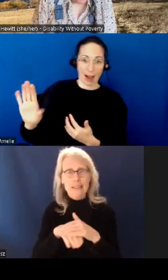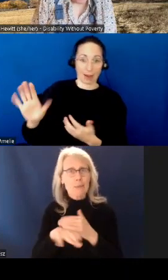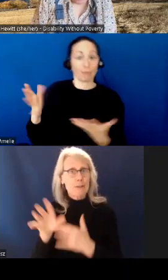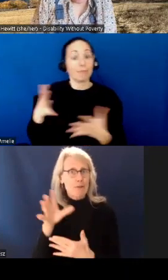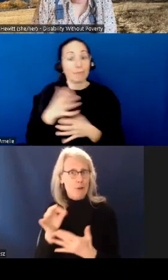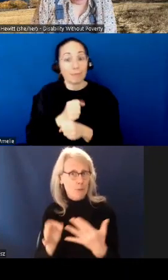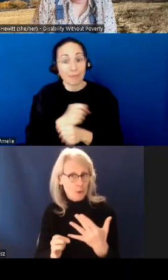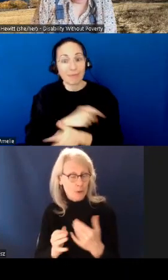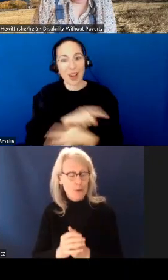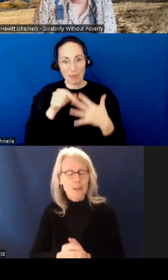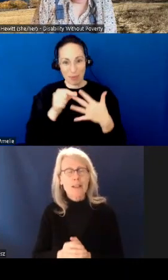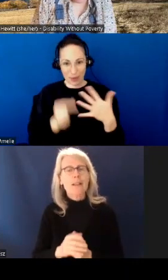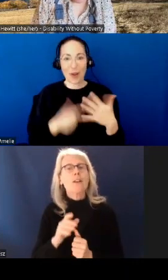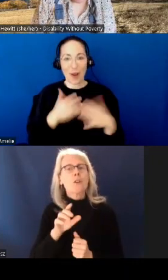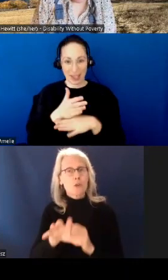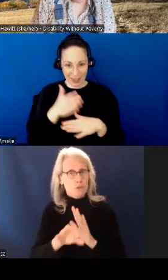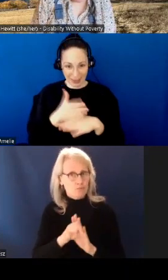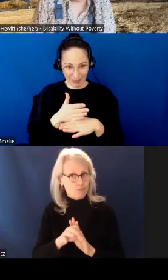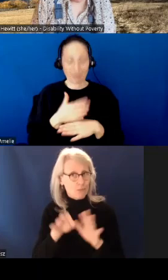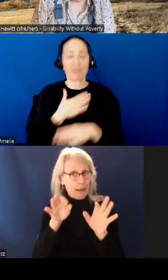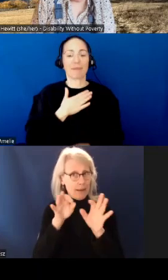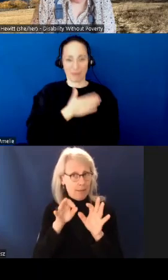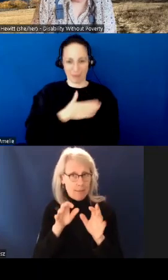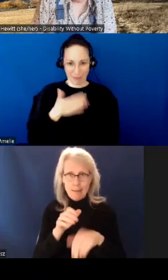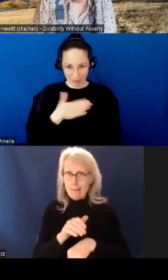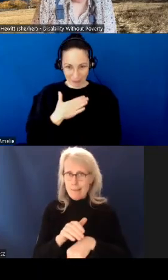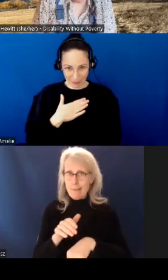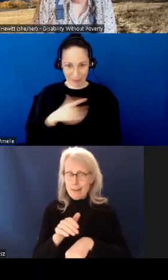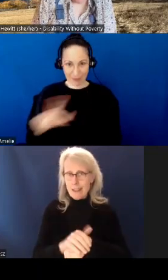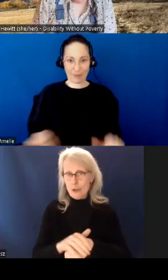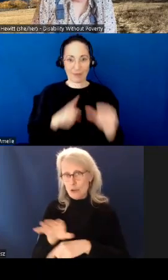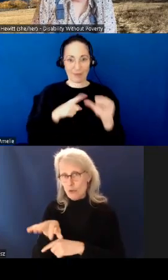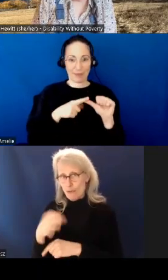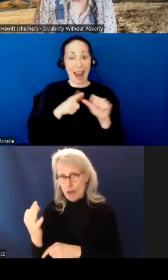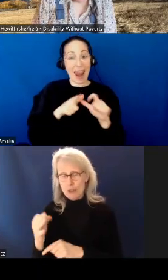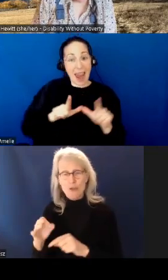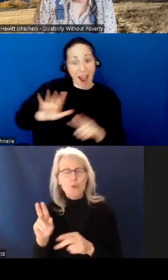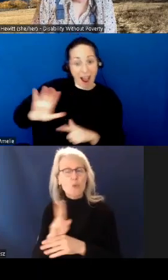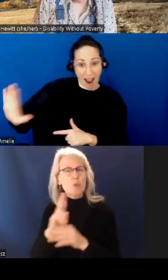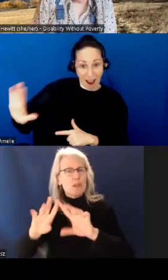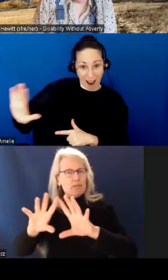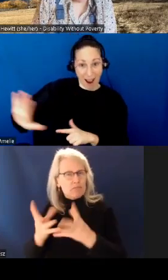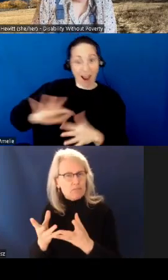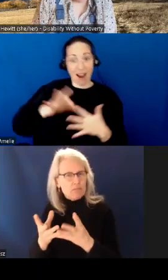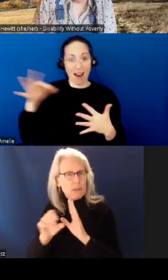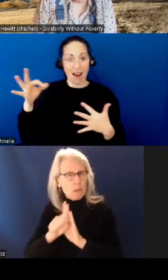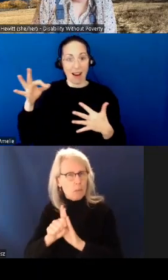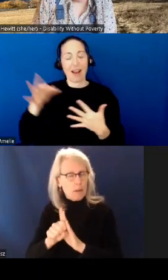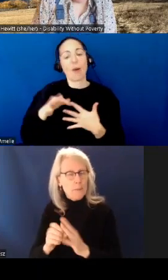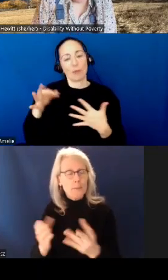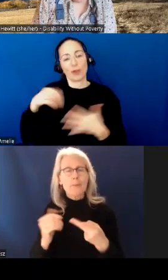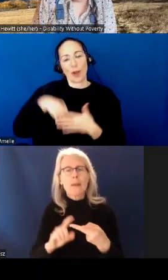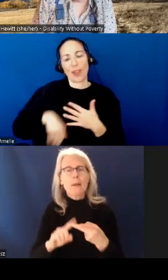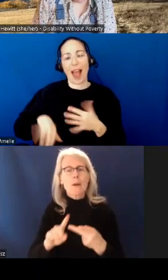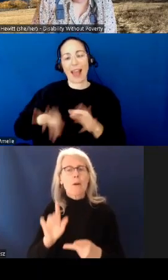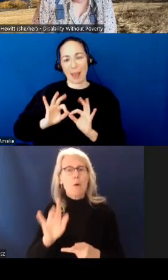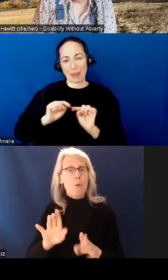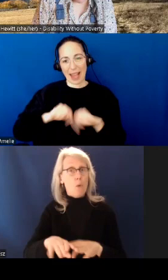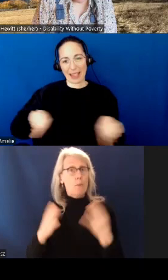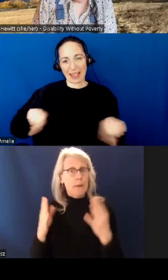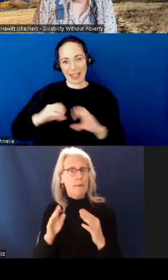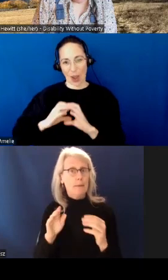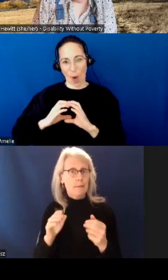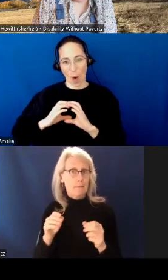select your language using the interpretation option, enable captions if required, and